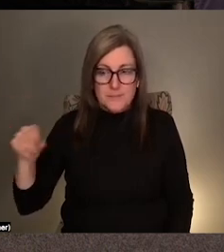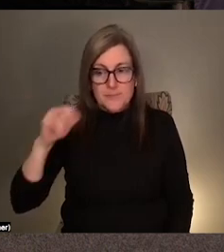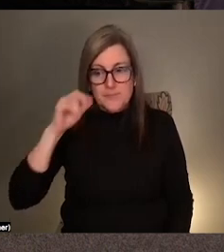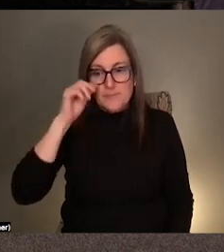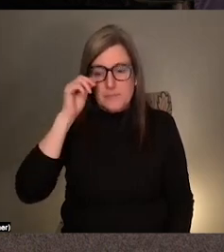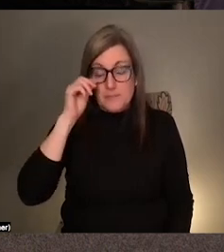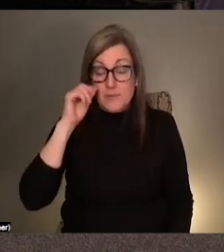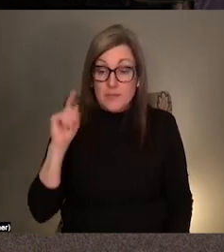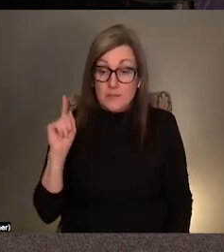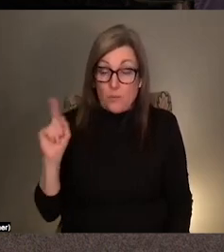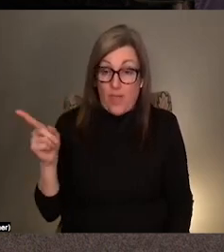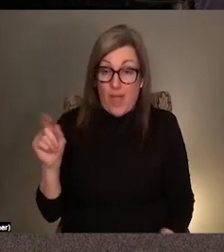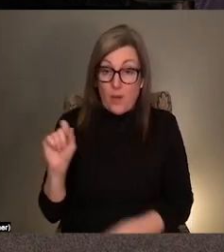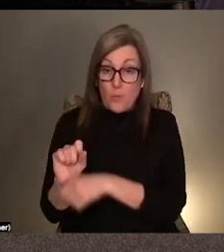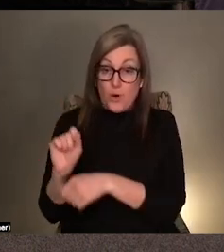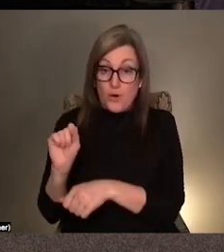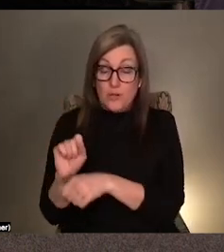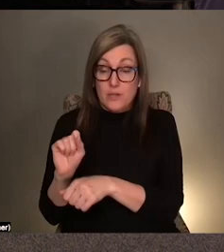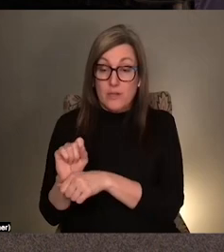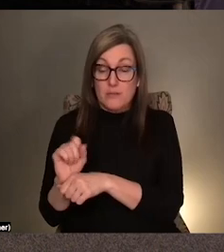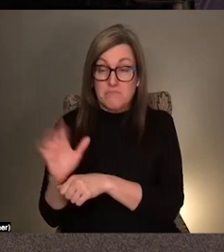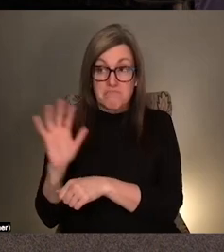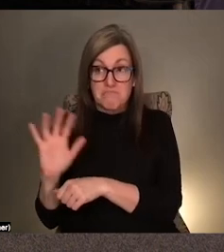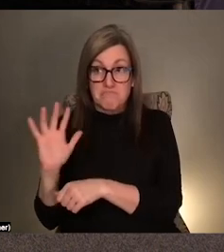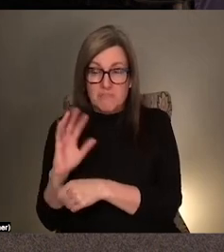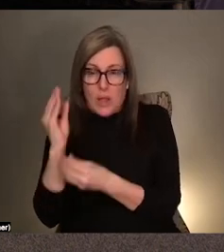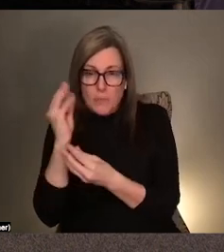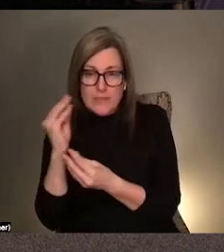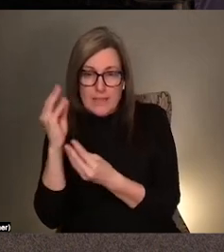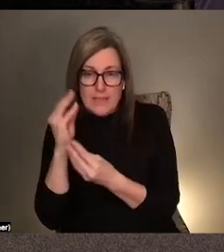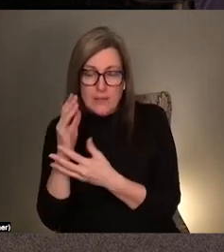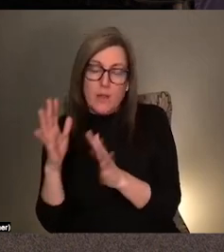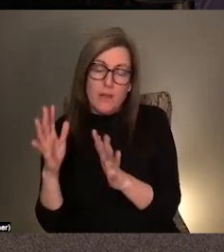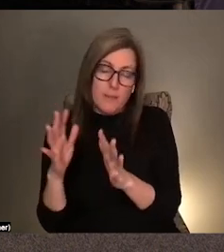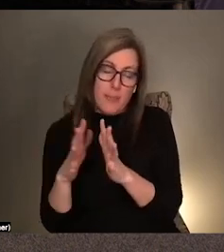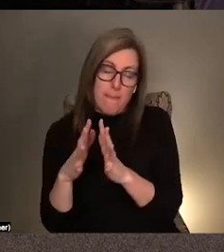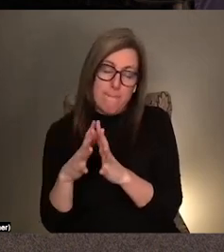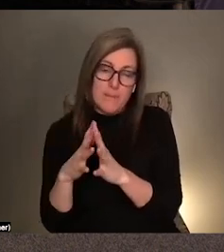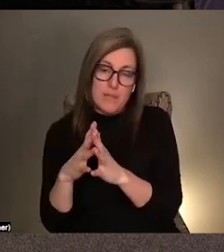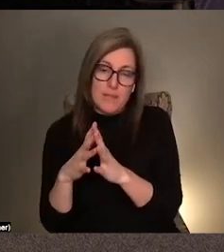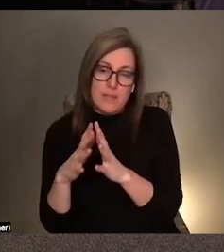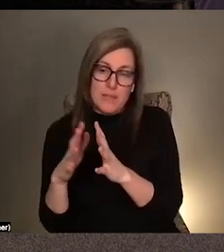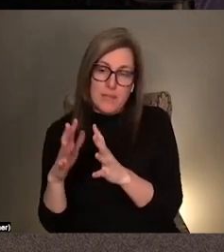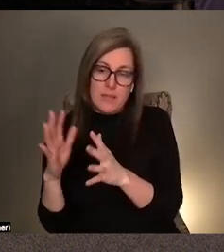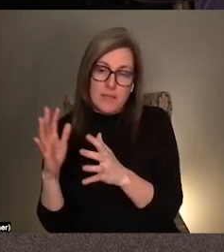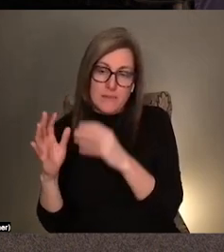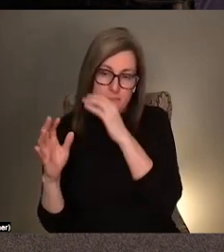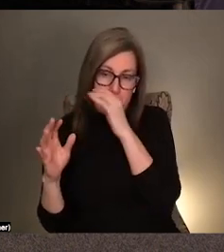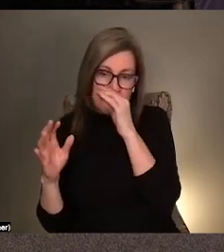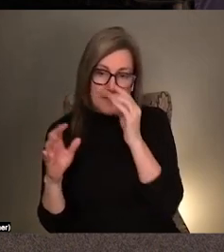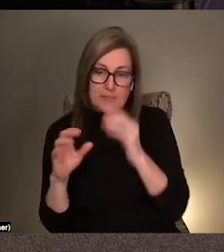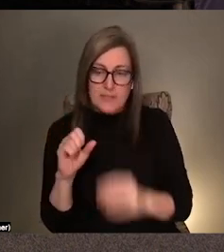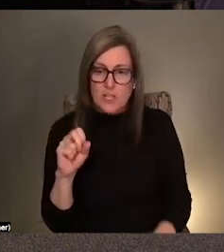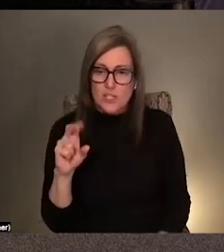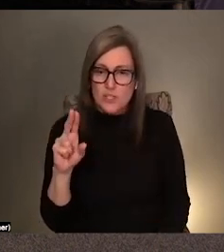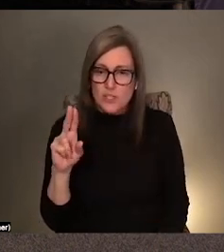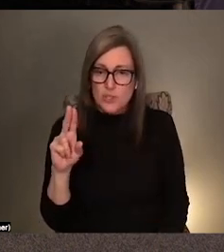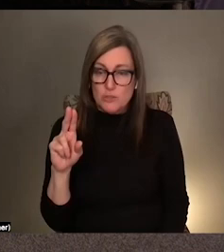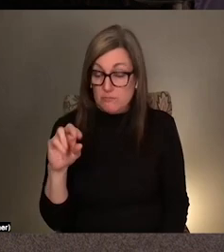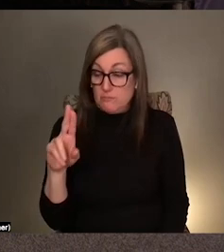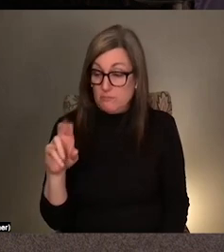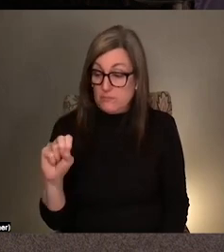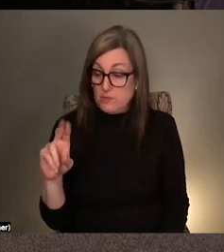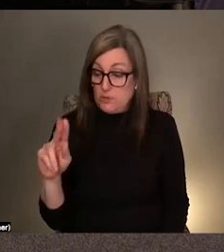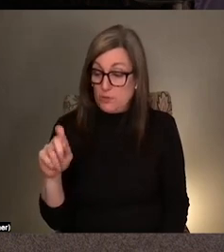with that work, I was at the time just thinking a lot about, it's also a remediated, uh, superfund site. Um,